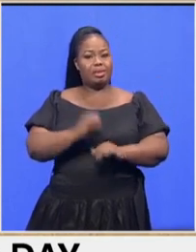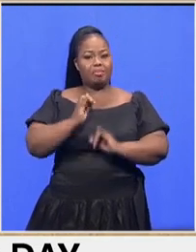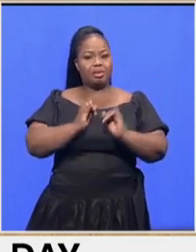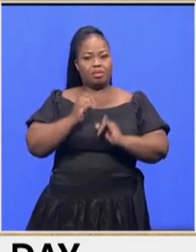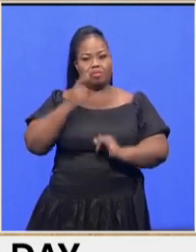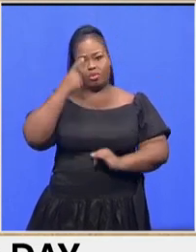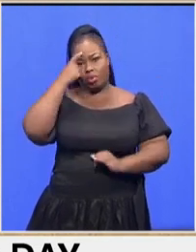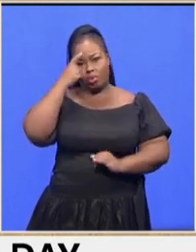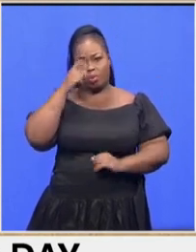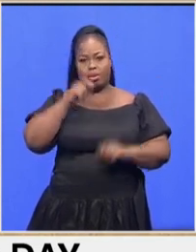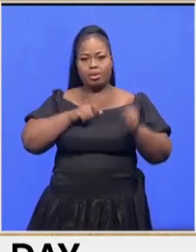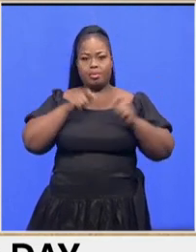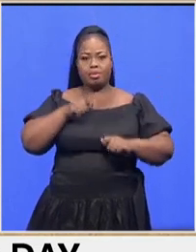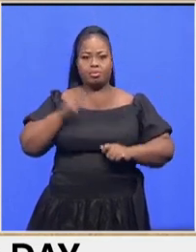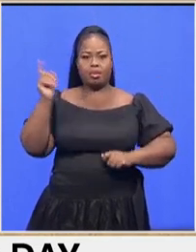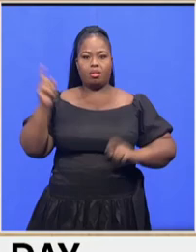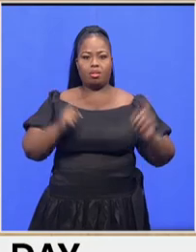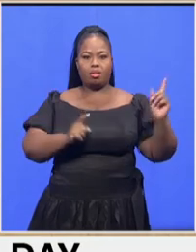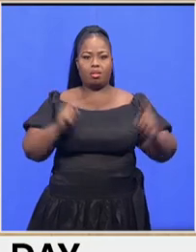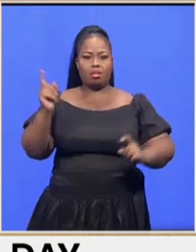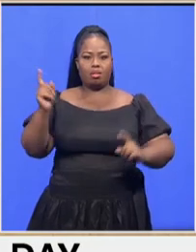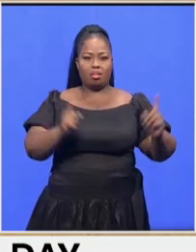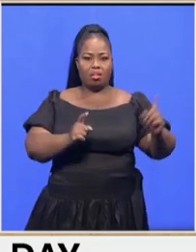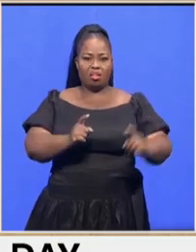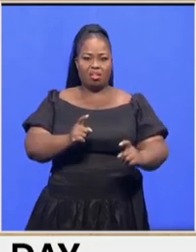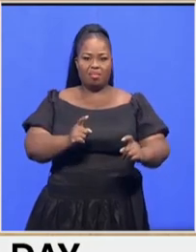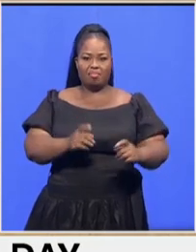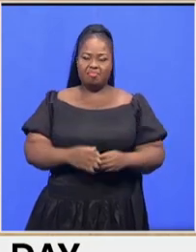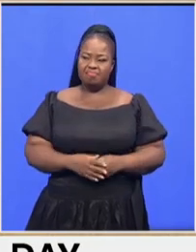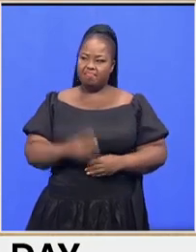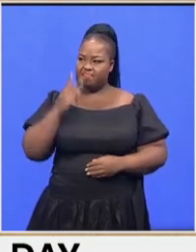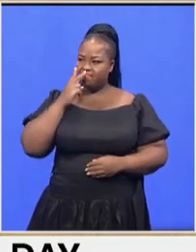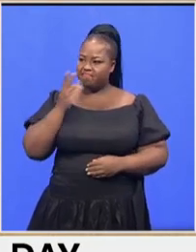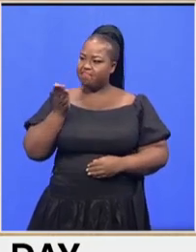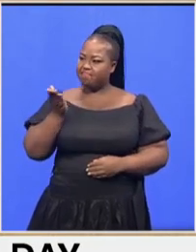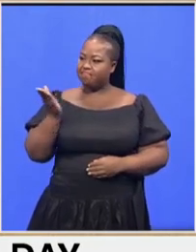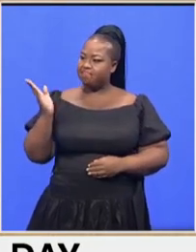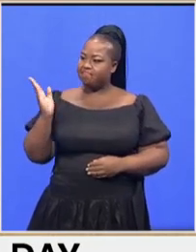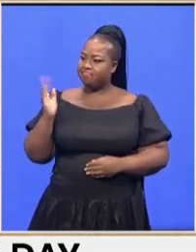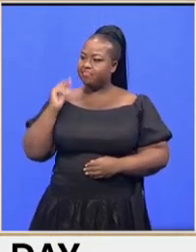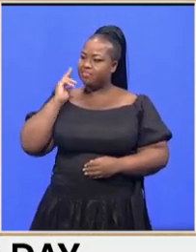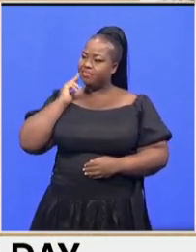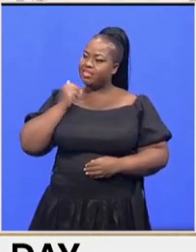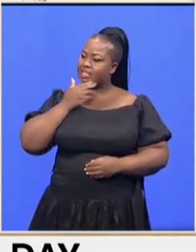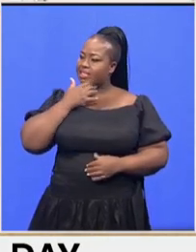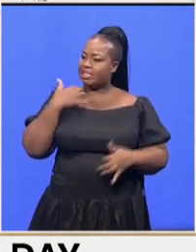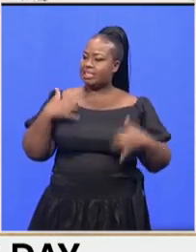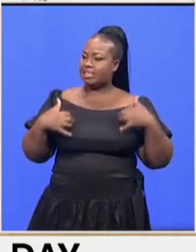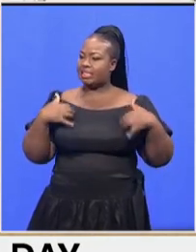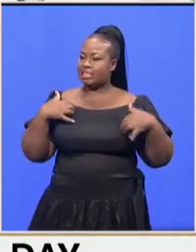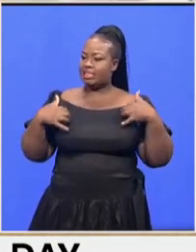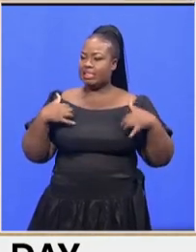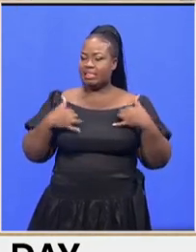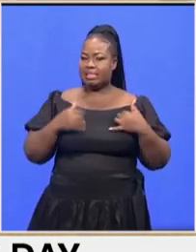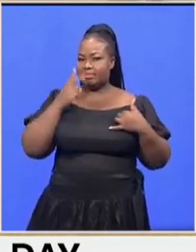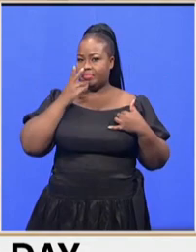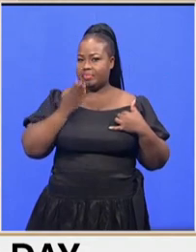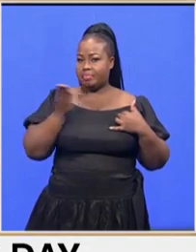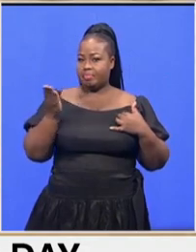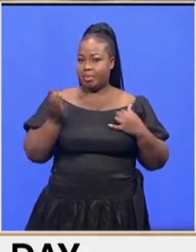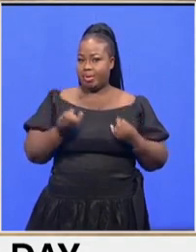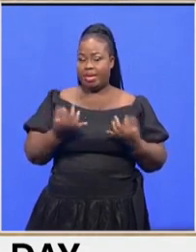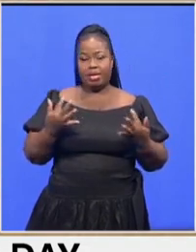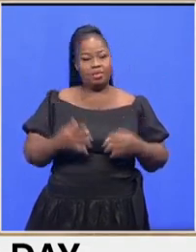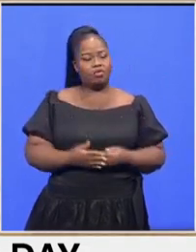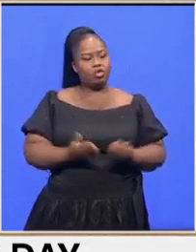people have already started coming they can see quite a nice jovial mood prevailing here a lot